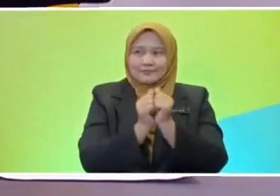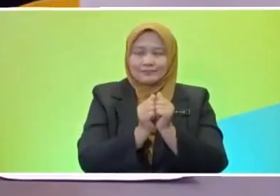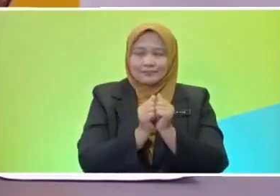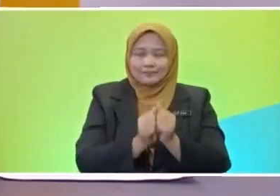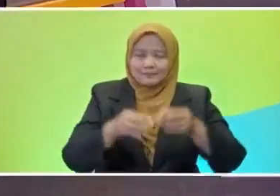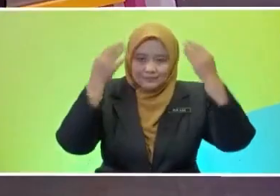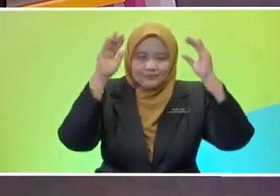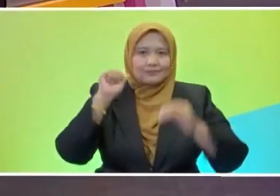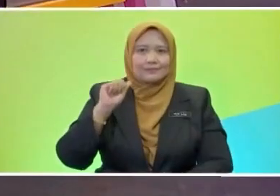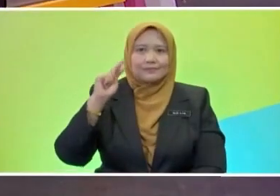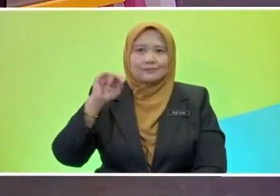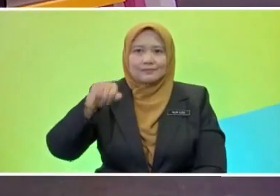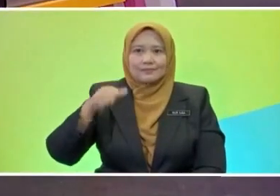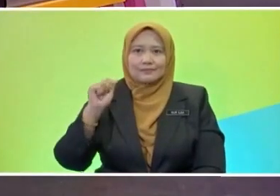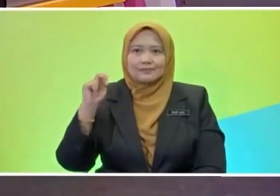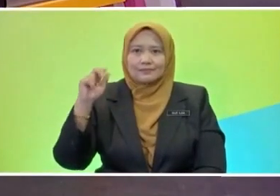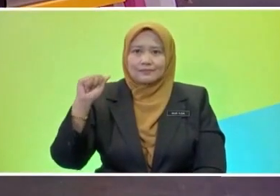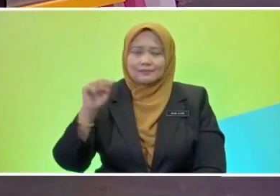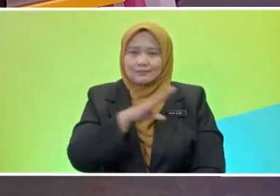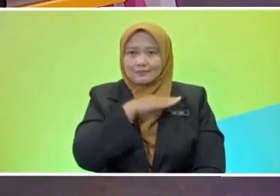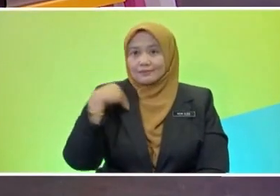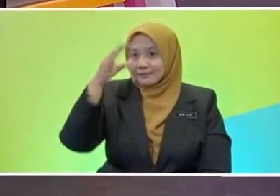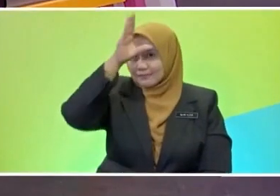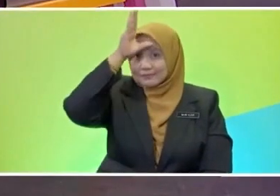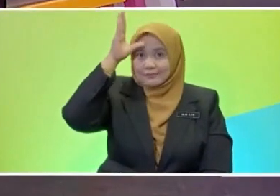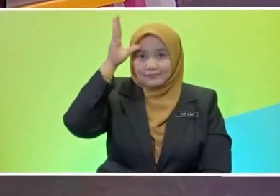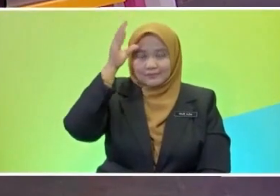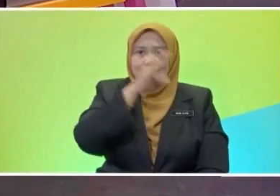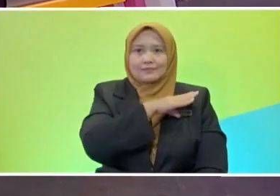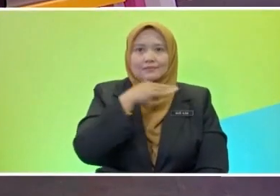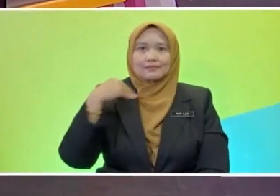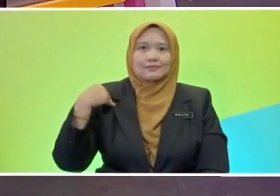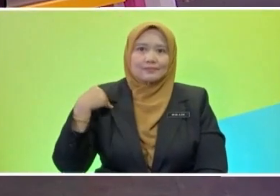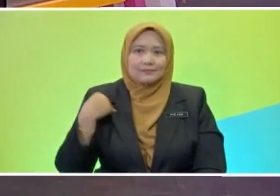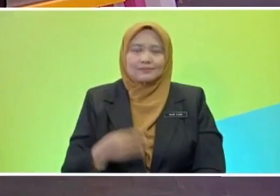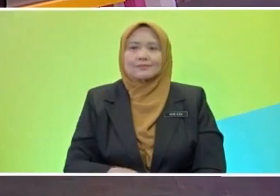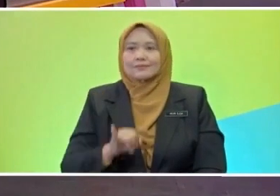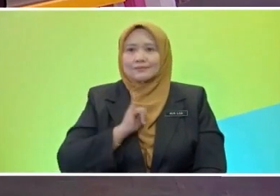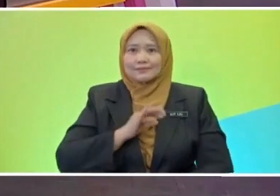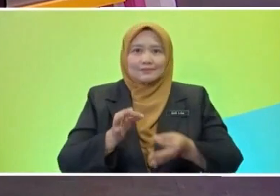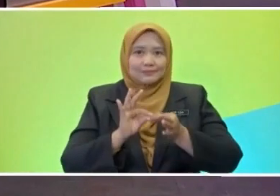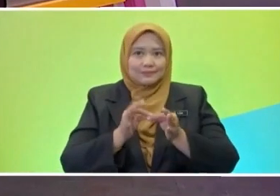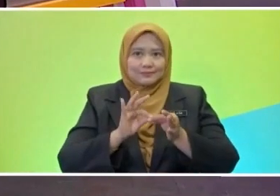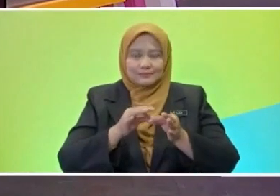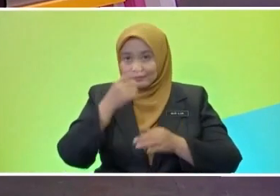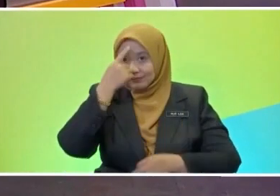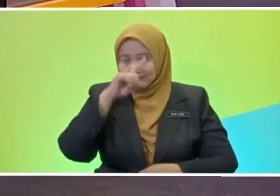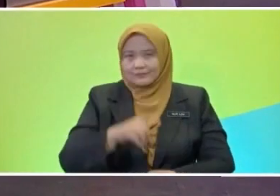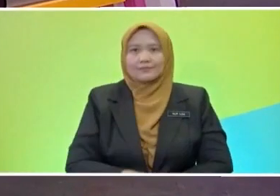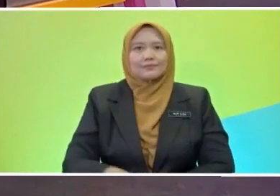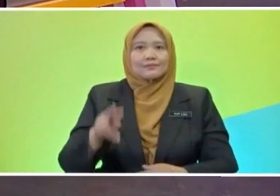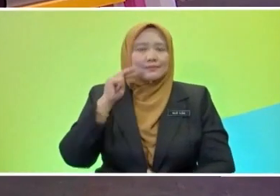Anjana. Thank you so much, teacher, for being with us. And we are also helped by teacher Ilda from SK